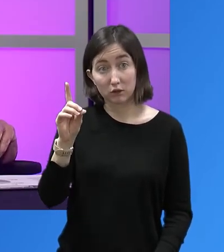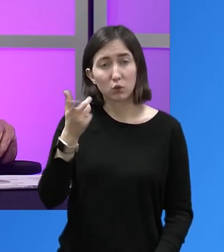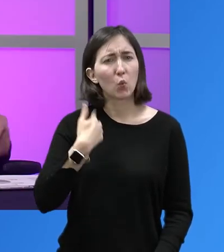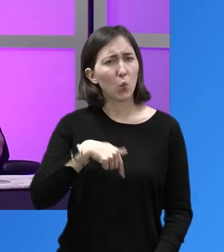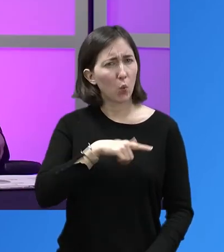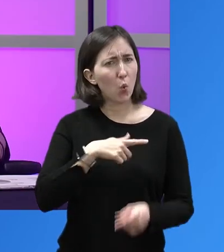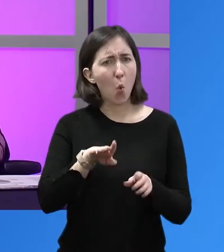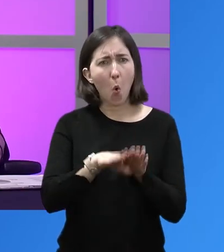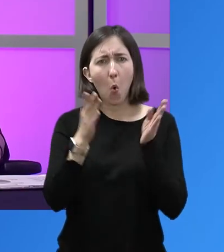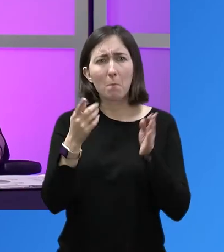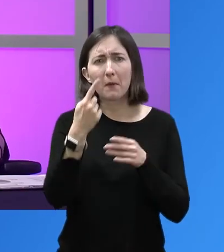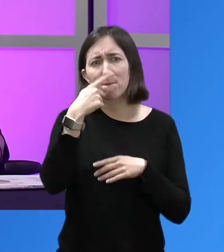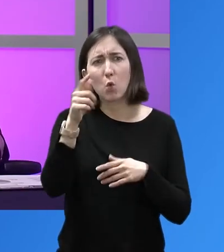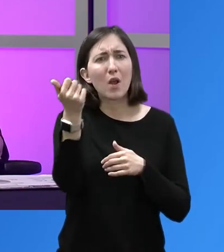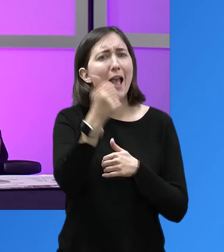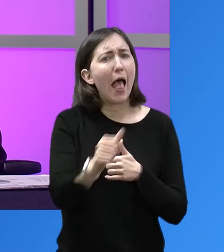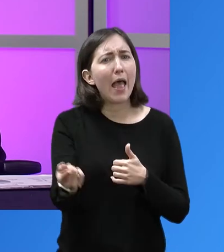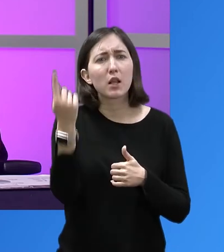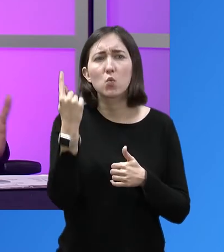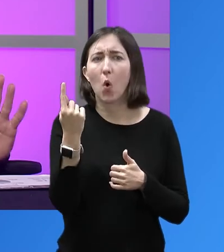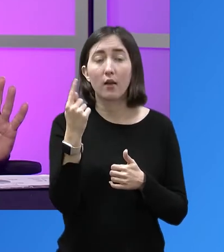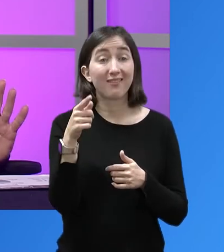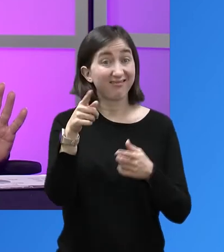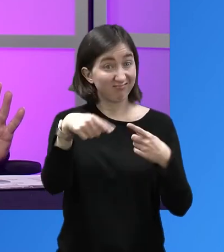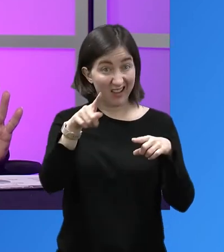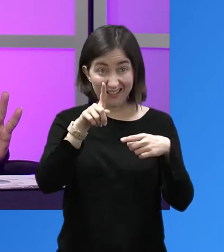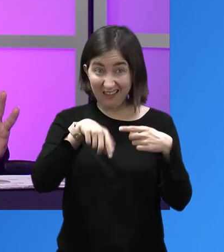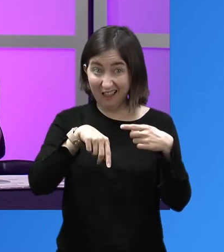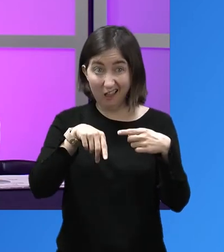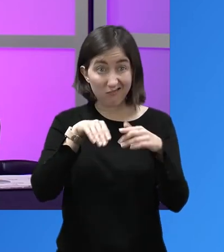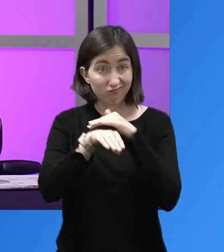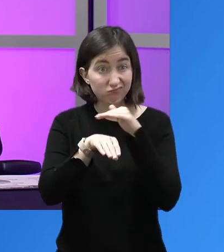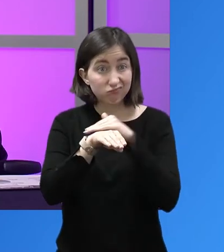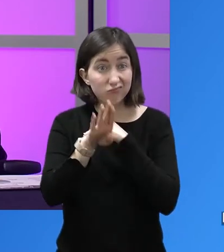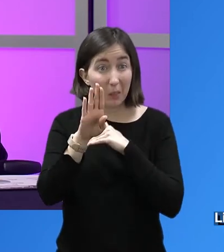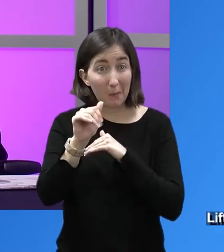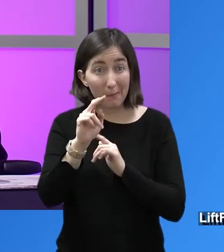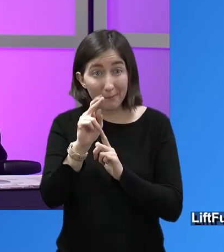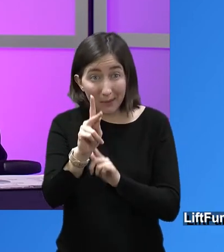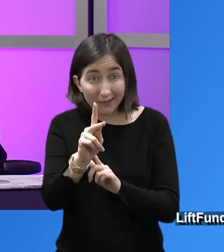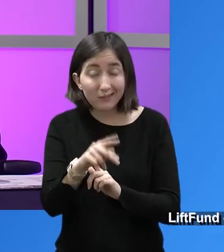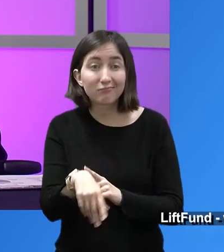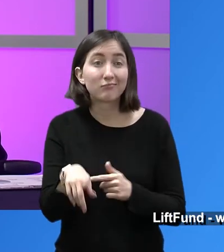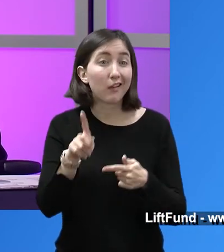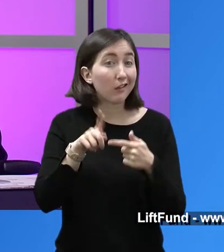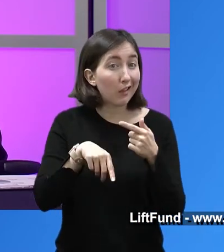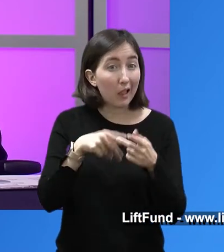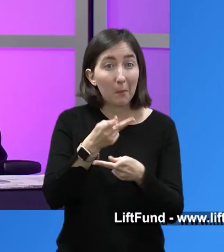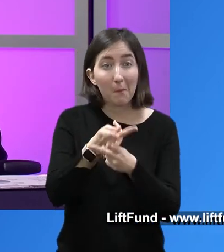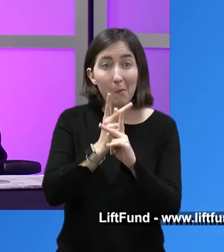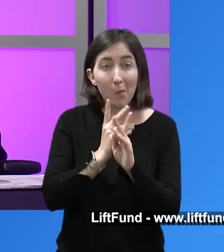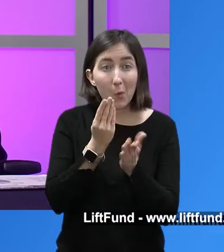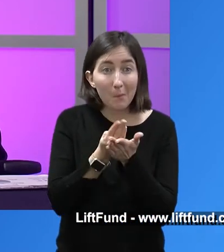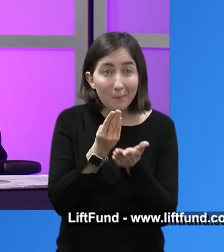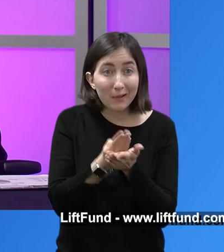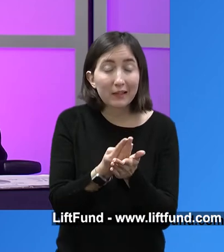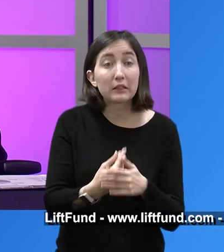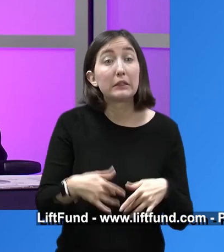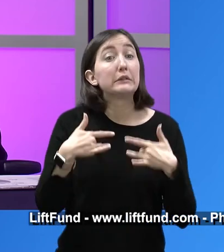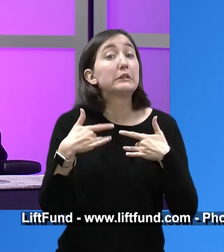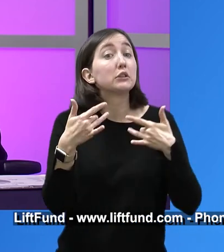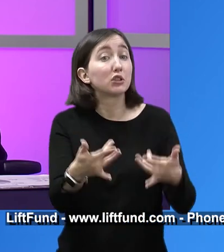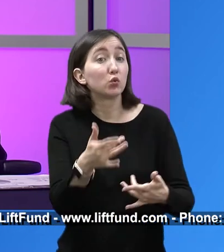about lift fund is that, you know, we're open to everybody that is not bankable. Right. Right. And so